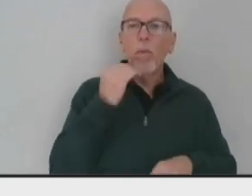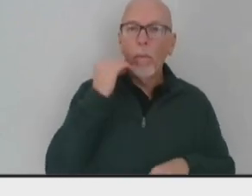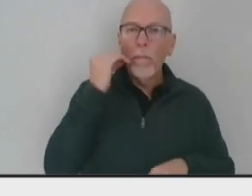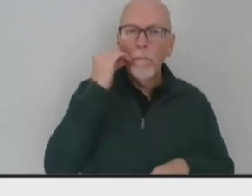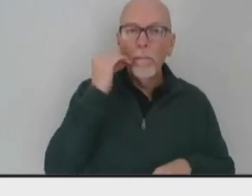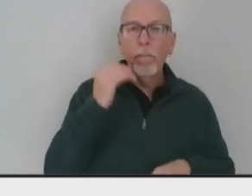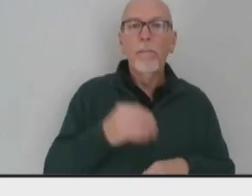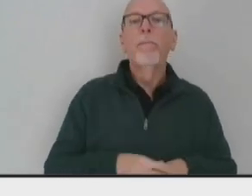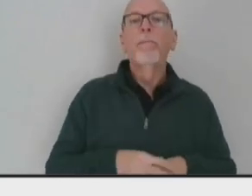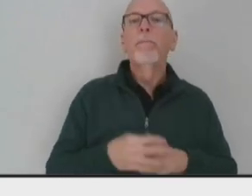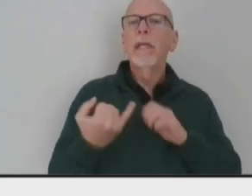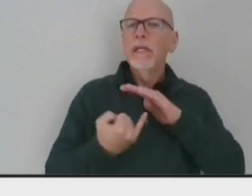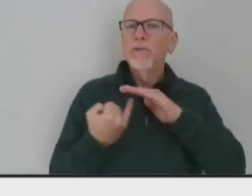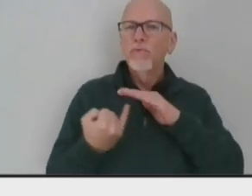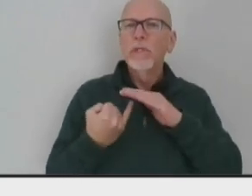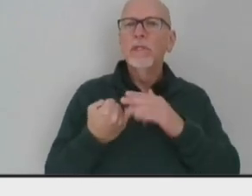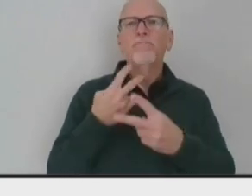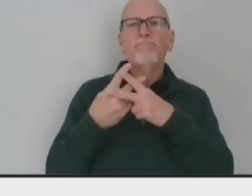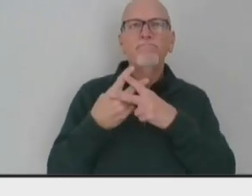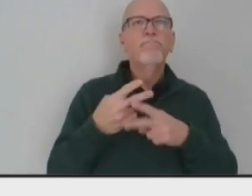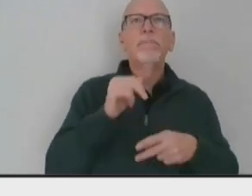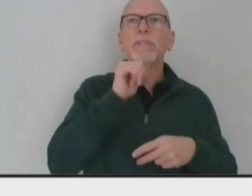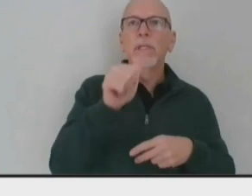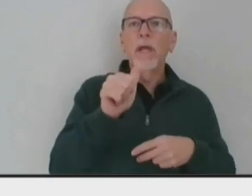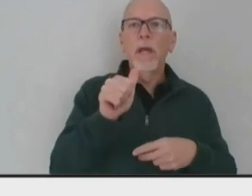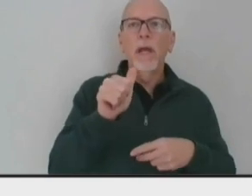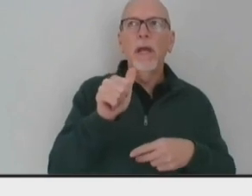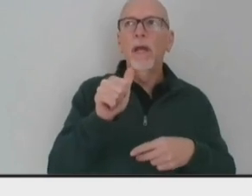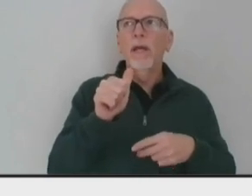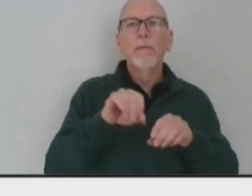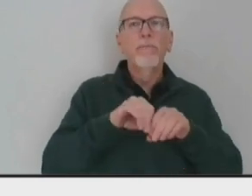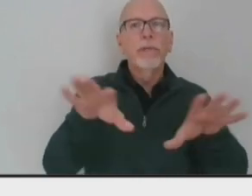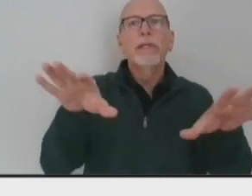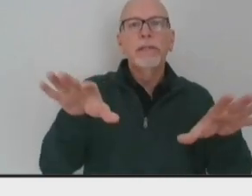Isolate yourself so that you're not spreading.